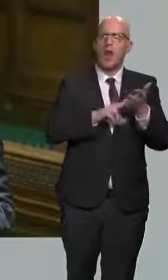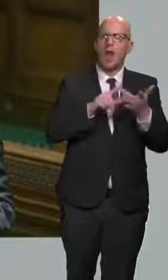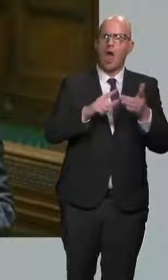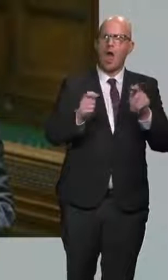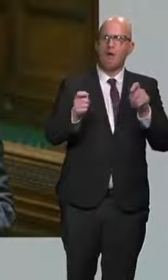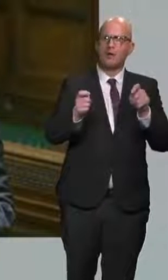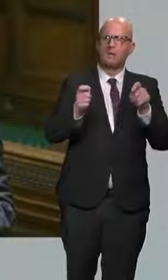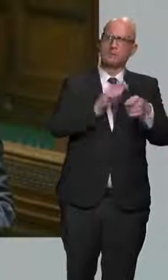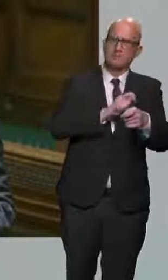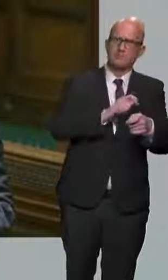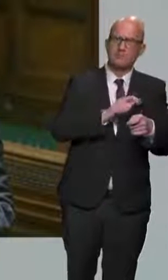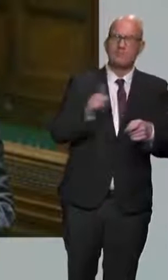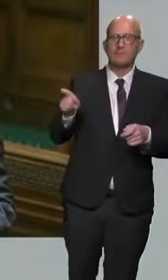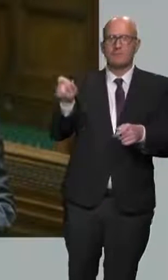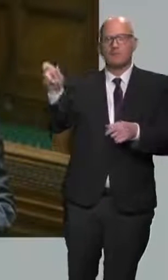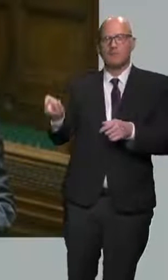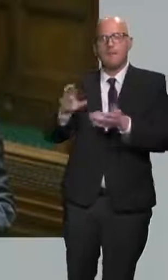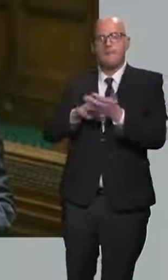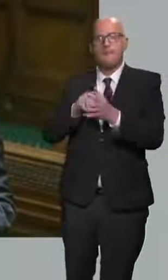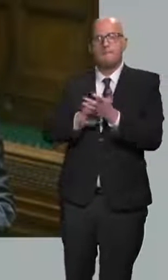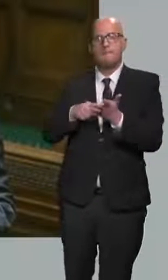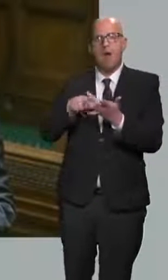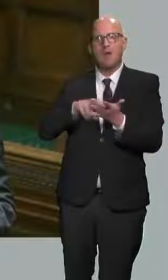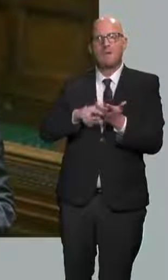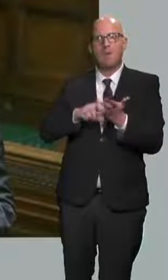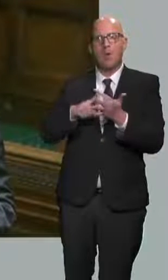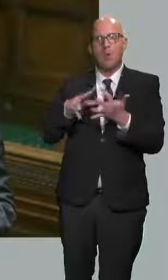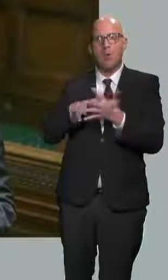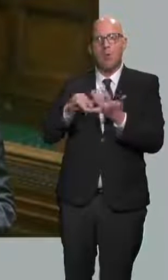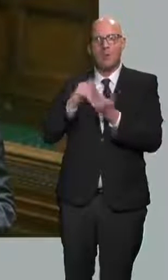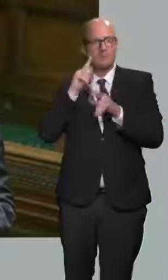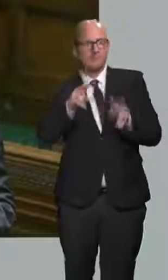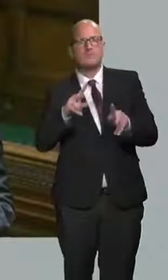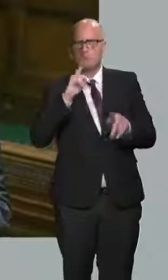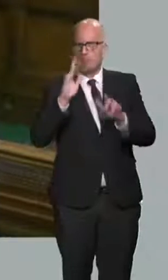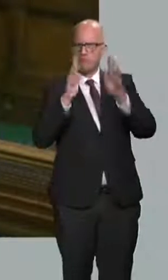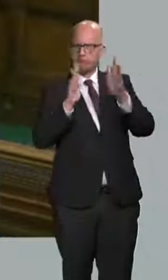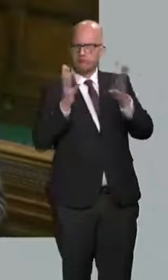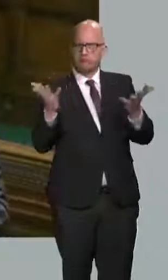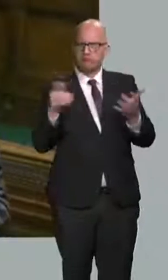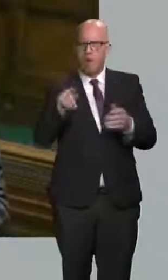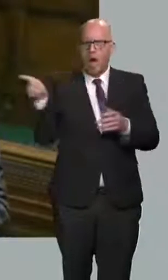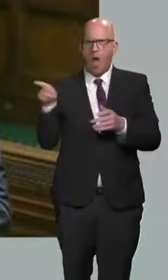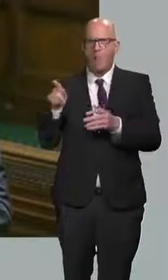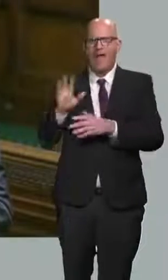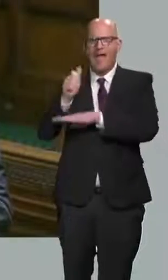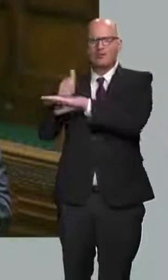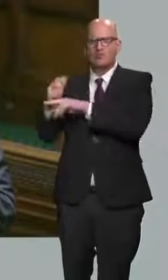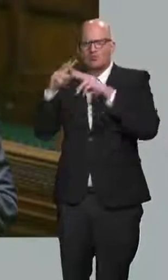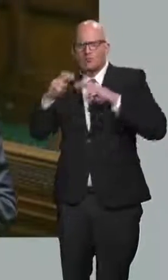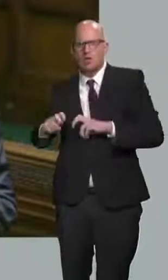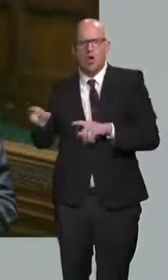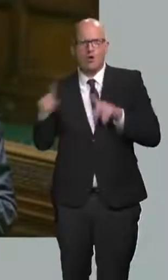Lewis would applaud, as well as the Institutes. If you have those three people supporting him, it very welcome.